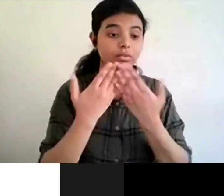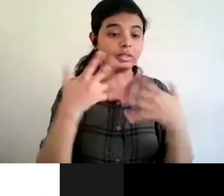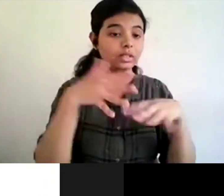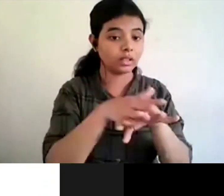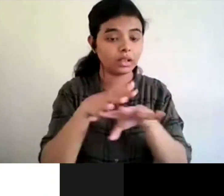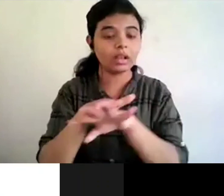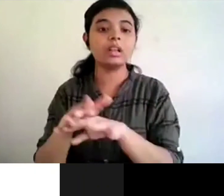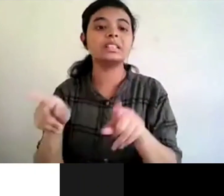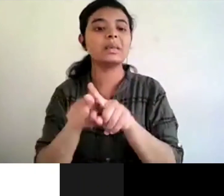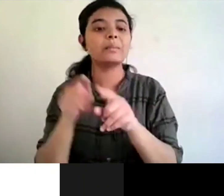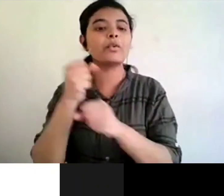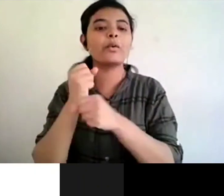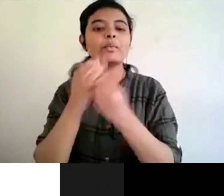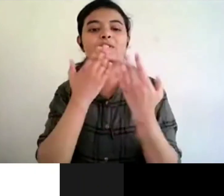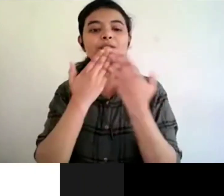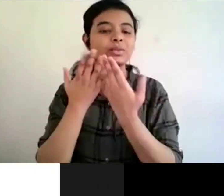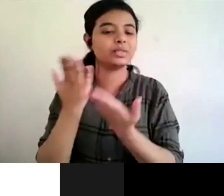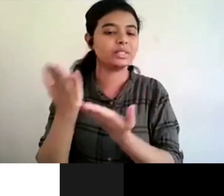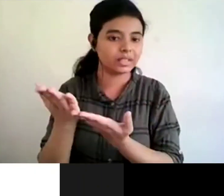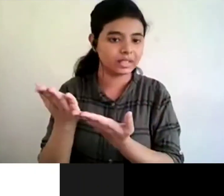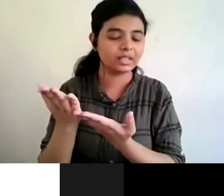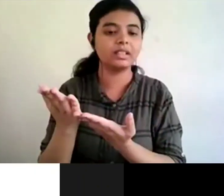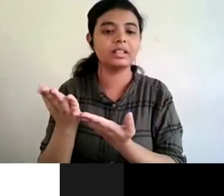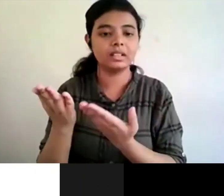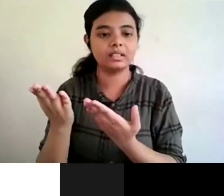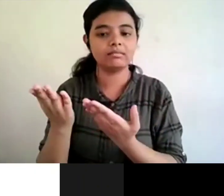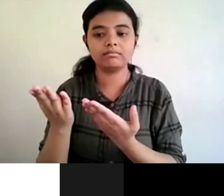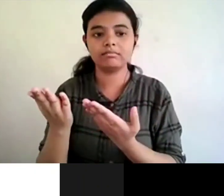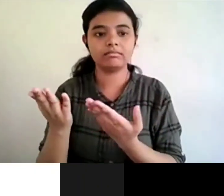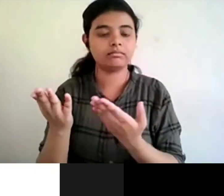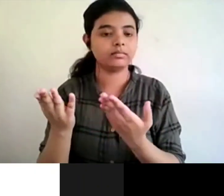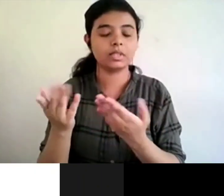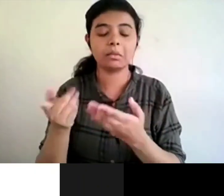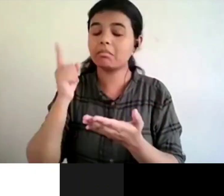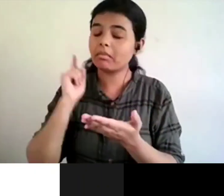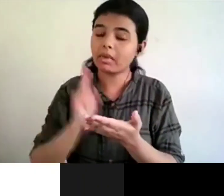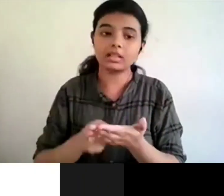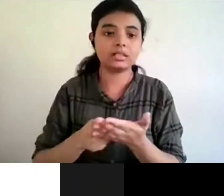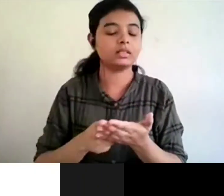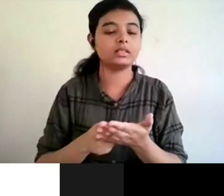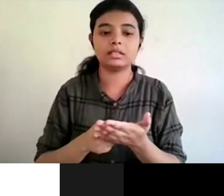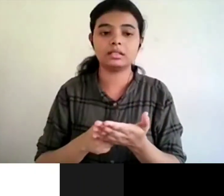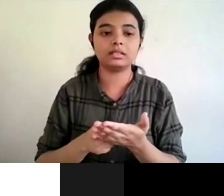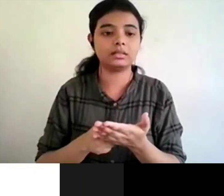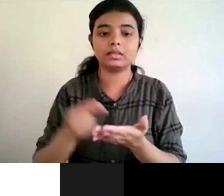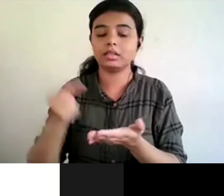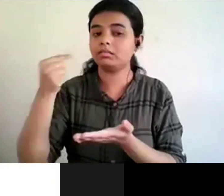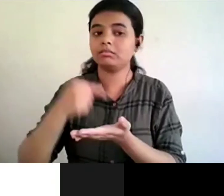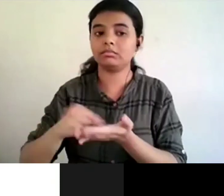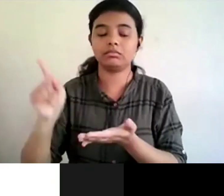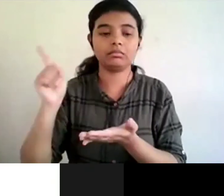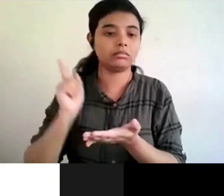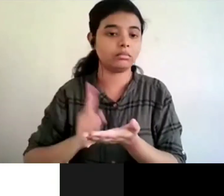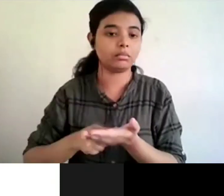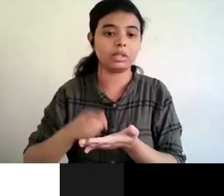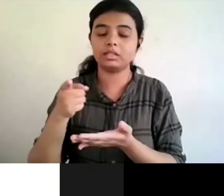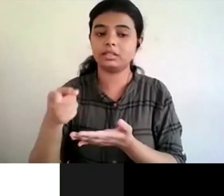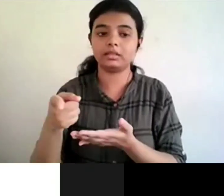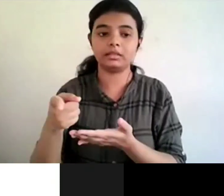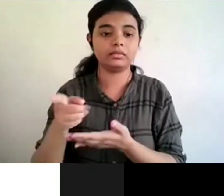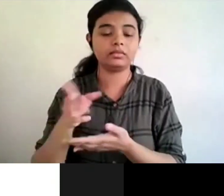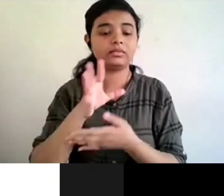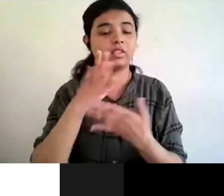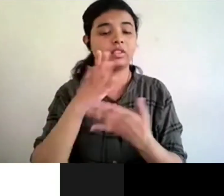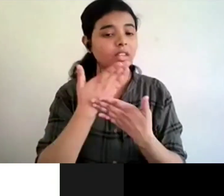even government schools uh where that is completely mandatory uh not just commit i mean actually mandatory for